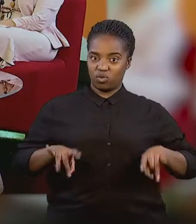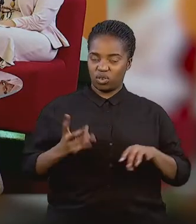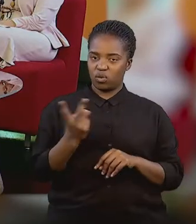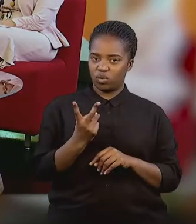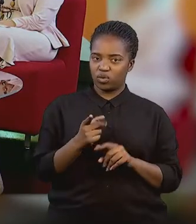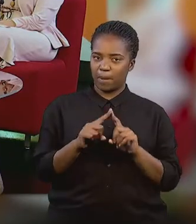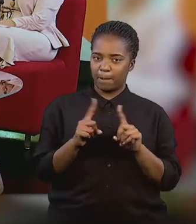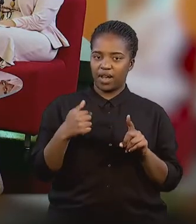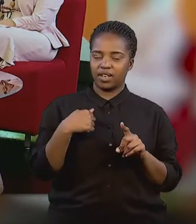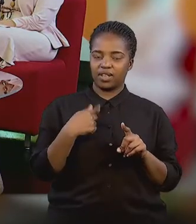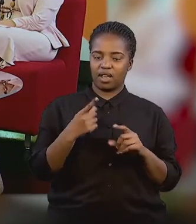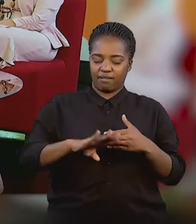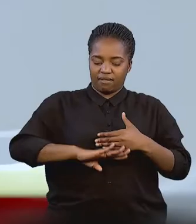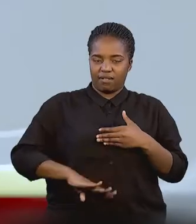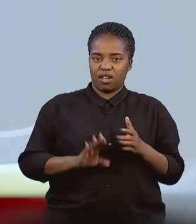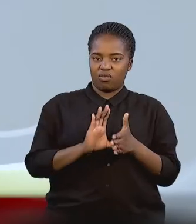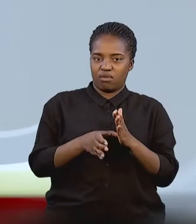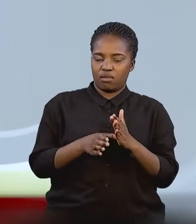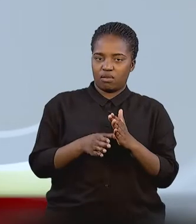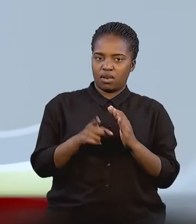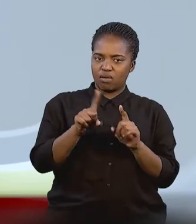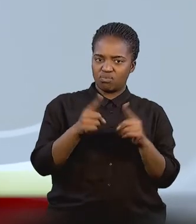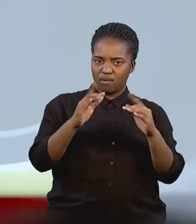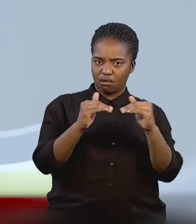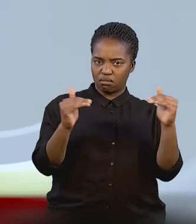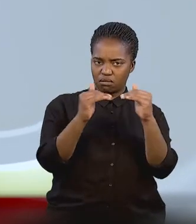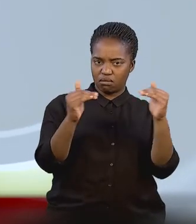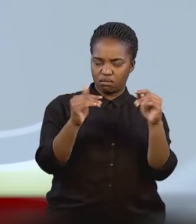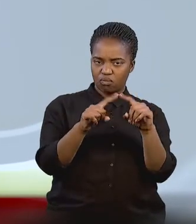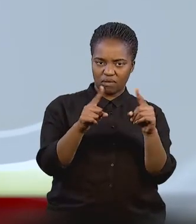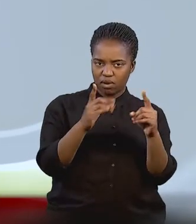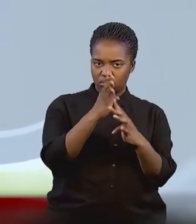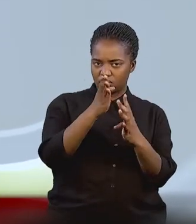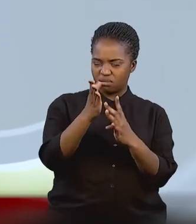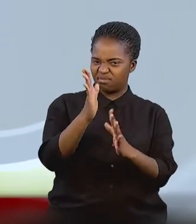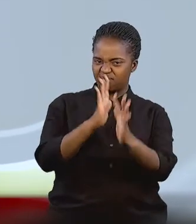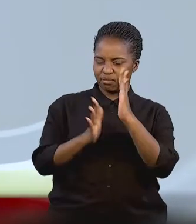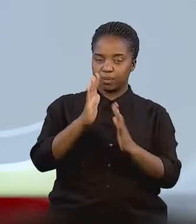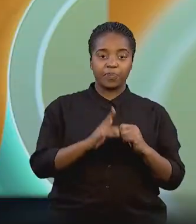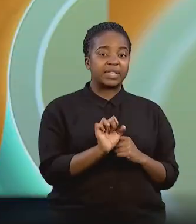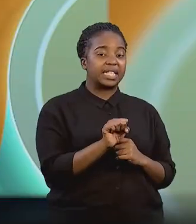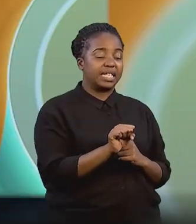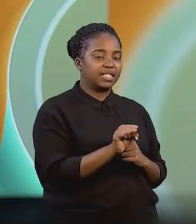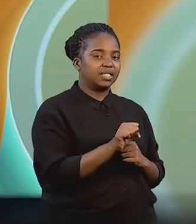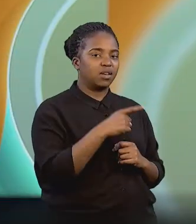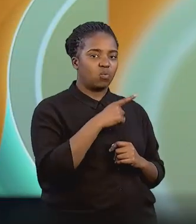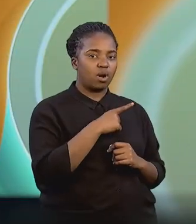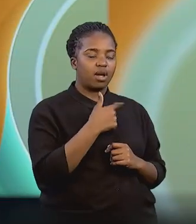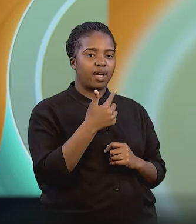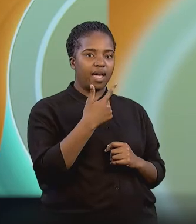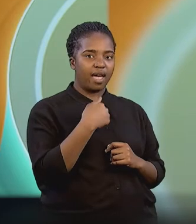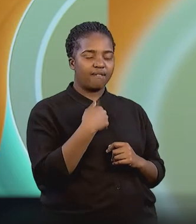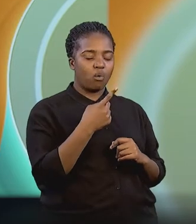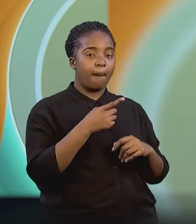as well, but he's a quadriplegic. Are there different classes for this sport, or what's happening there? Please explain. Yes, it's actually called